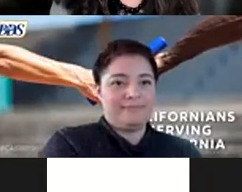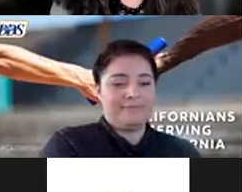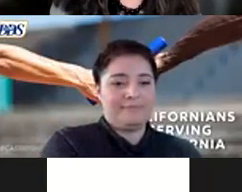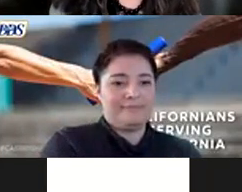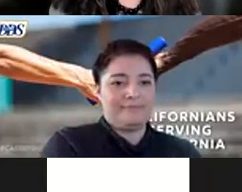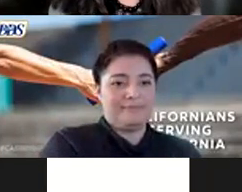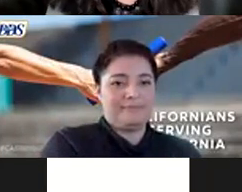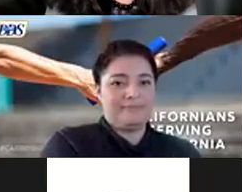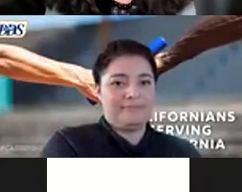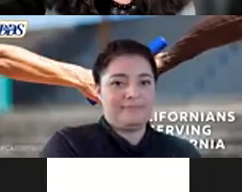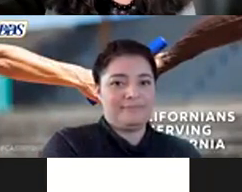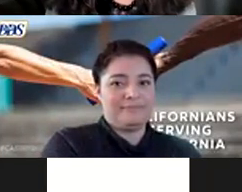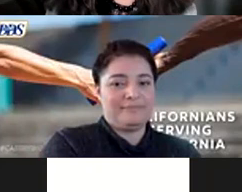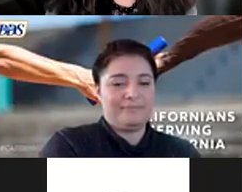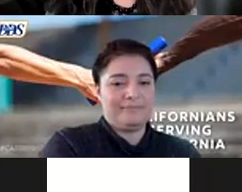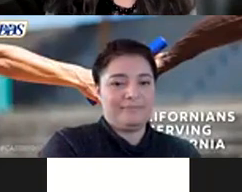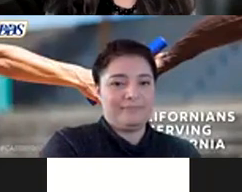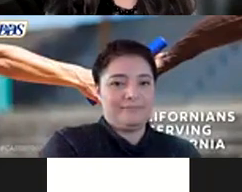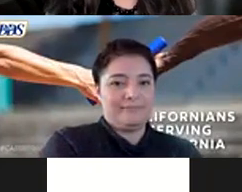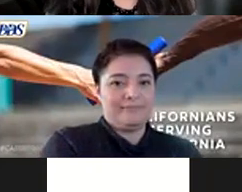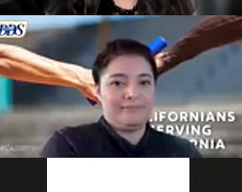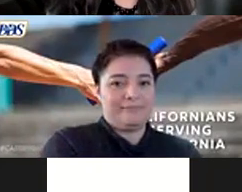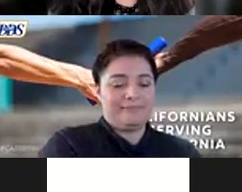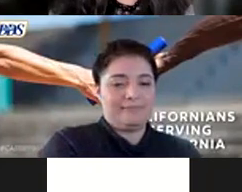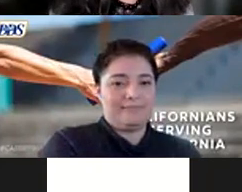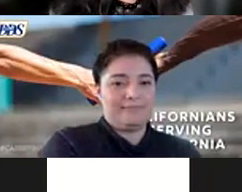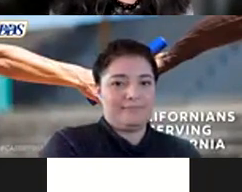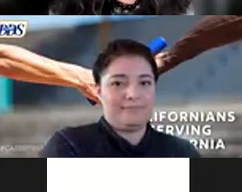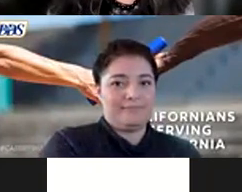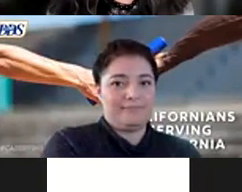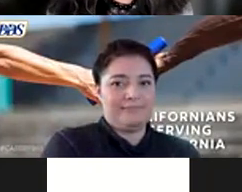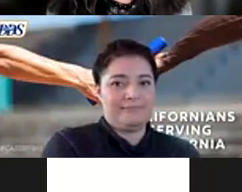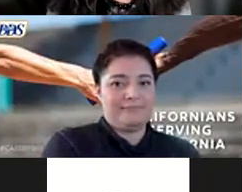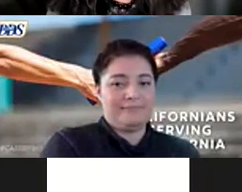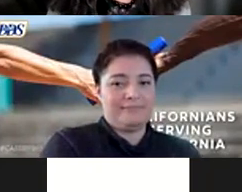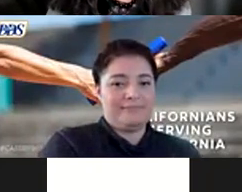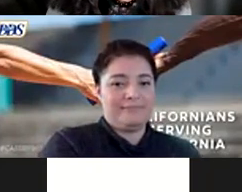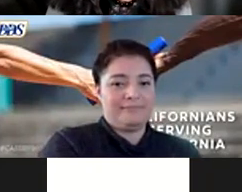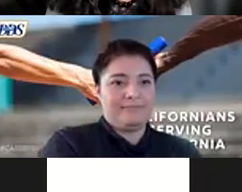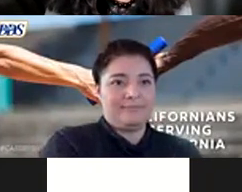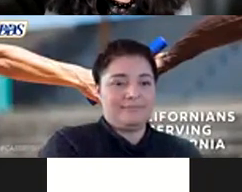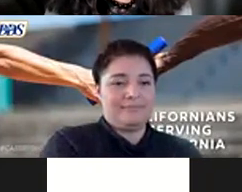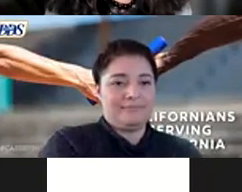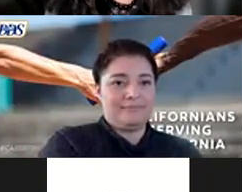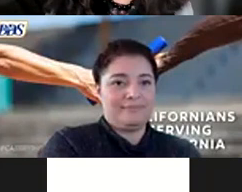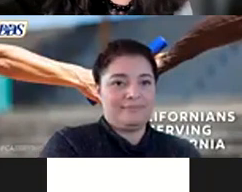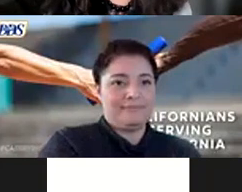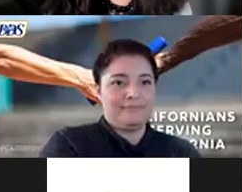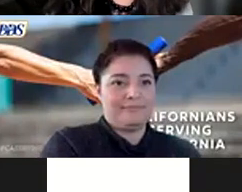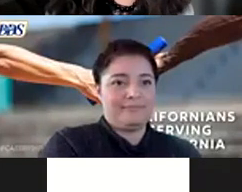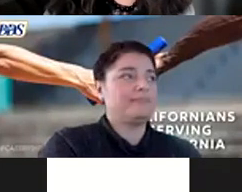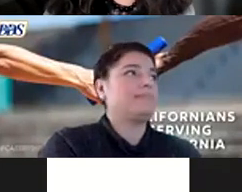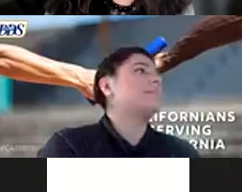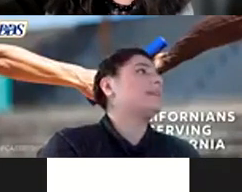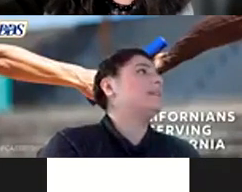participants for that we also need a supported employment and um and we